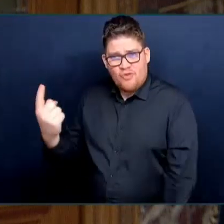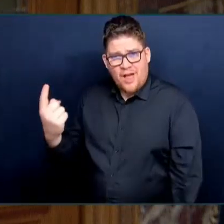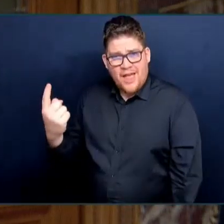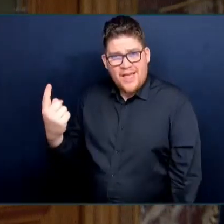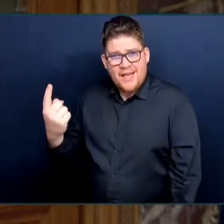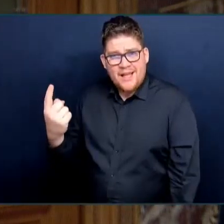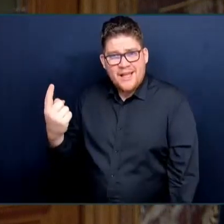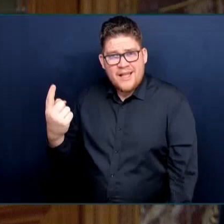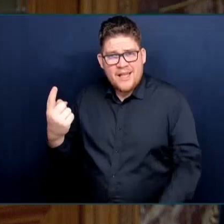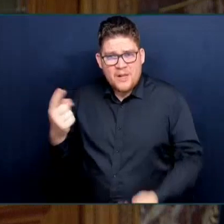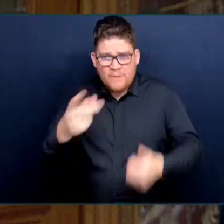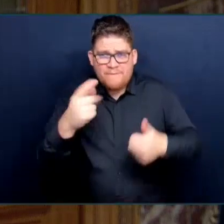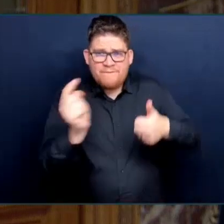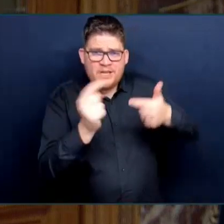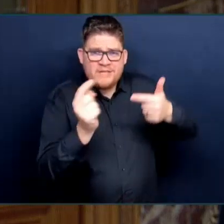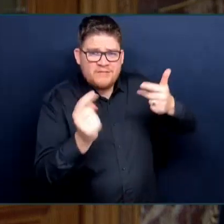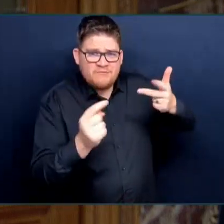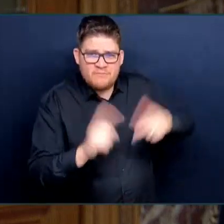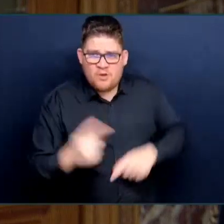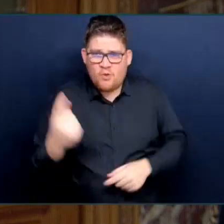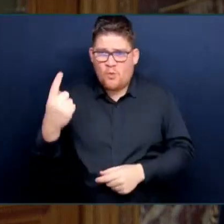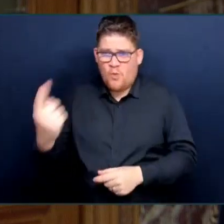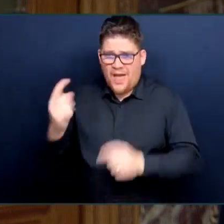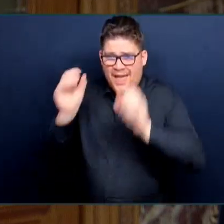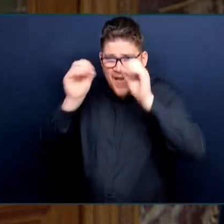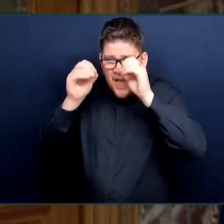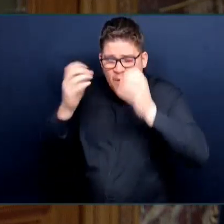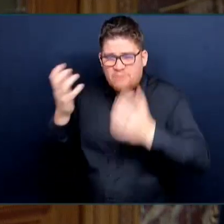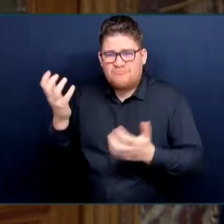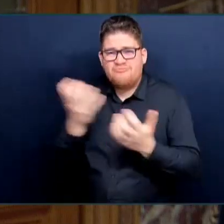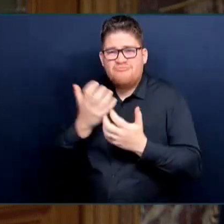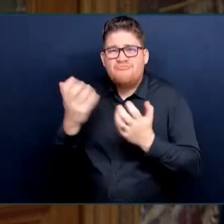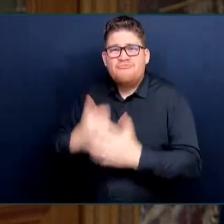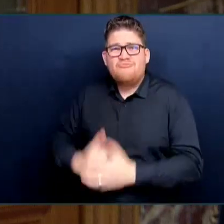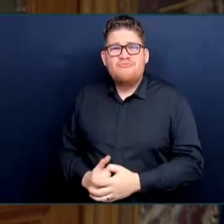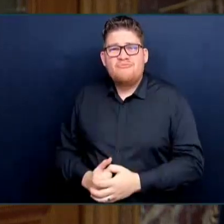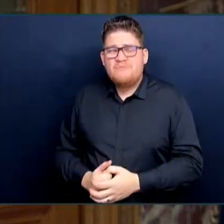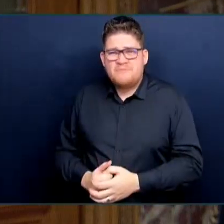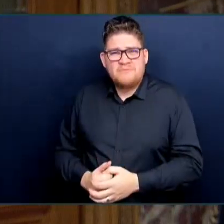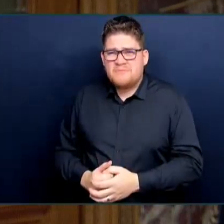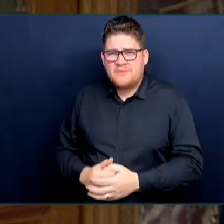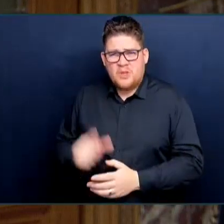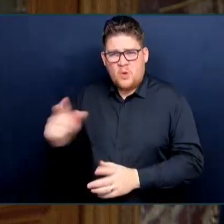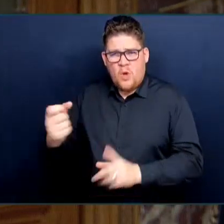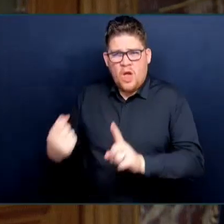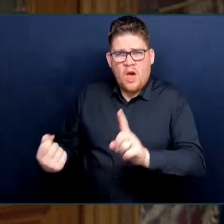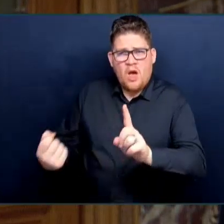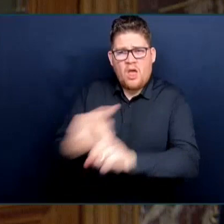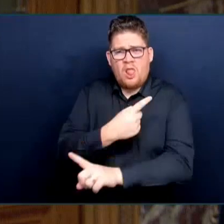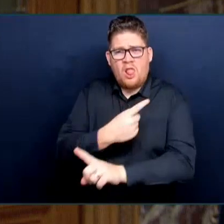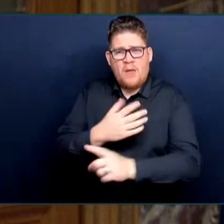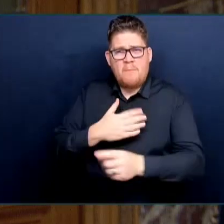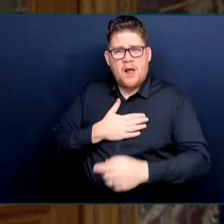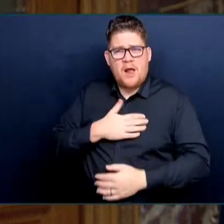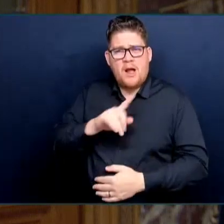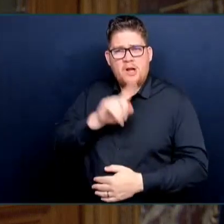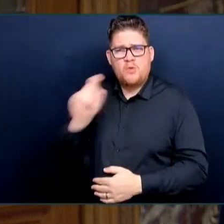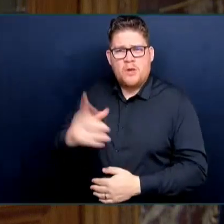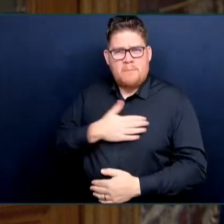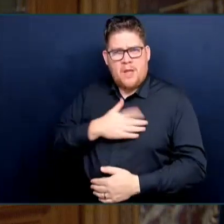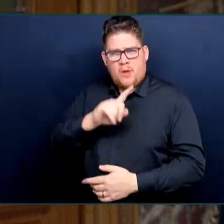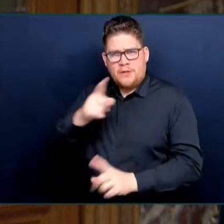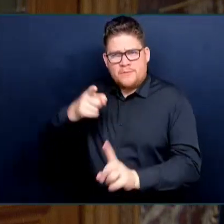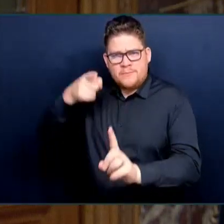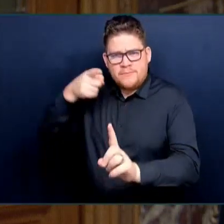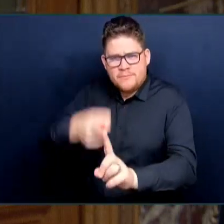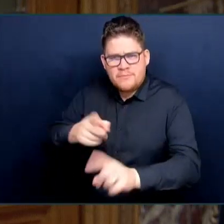the question I asked. I asked the question to the Premier whether there would be biodiversity legislation or species-at-risk protection legislation.